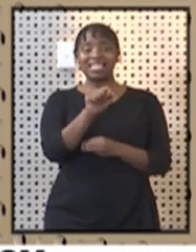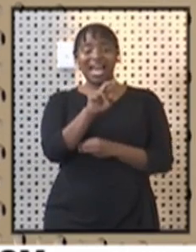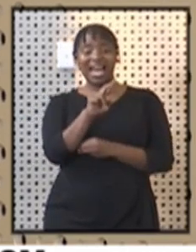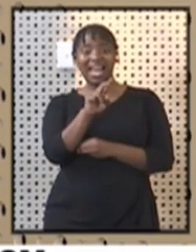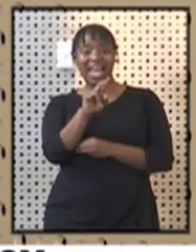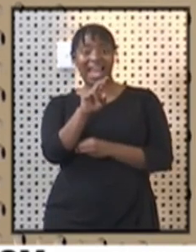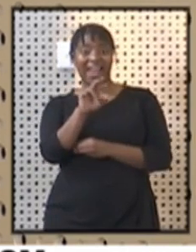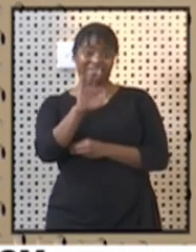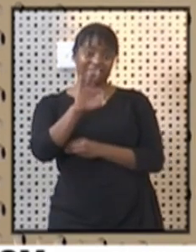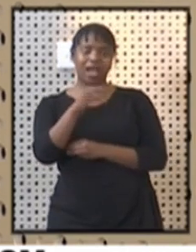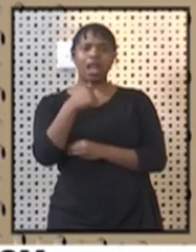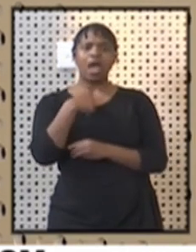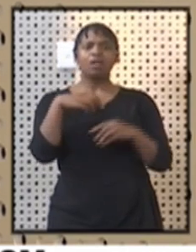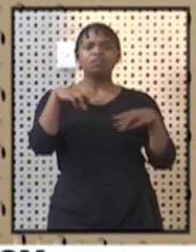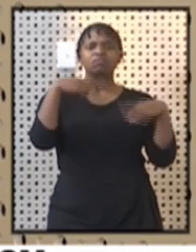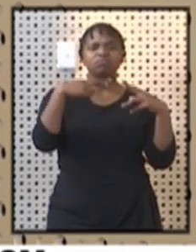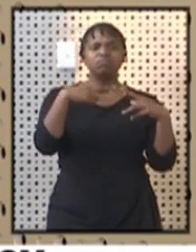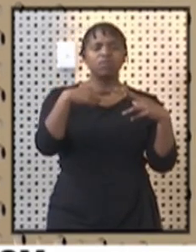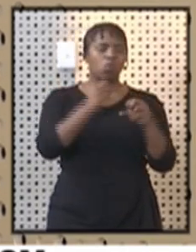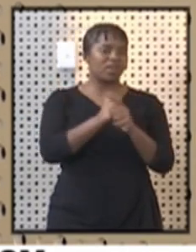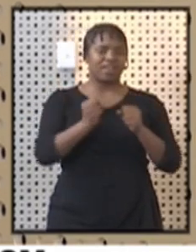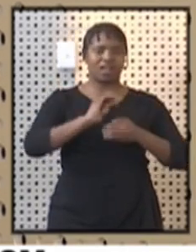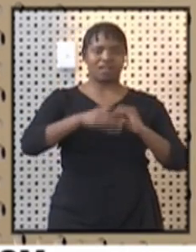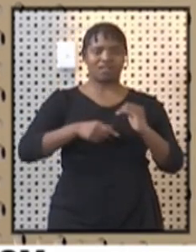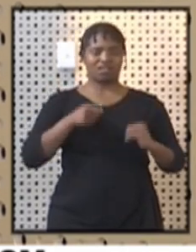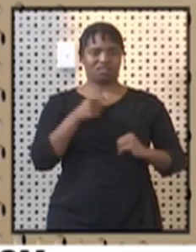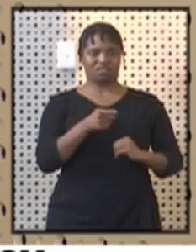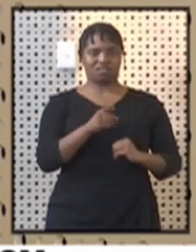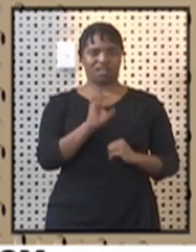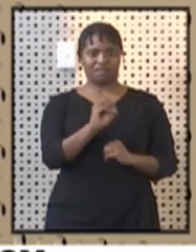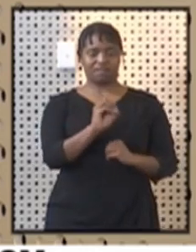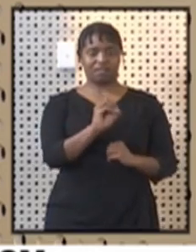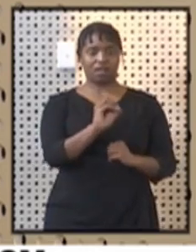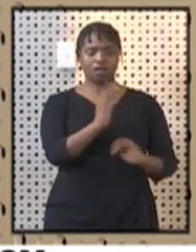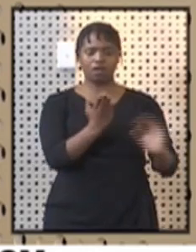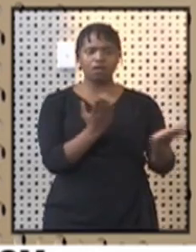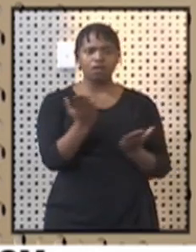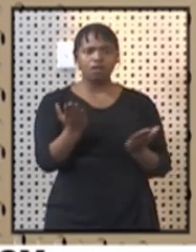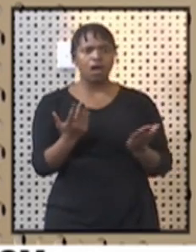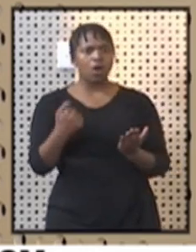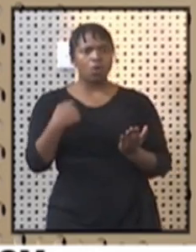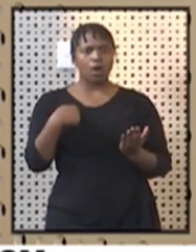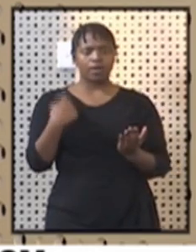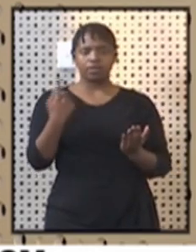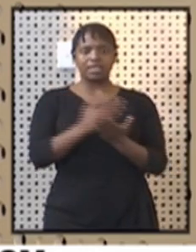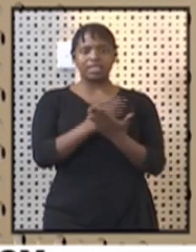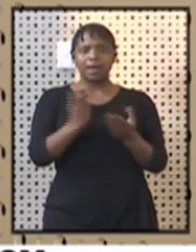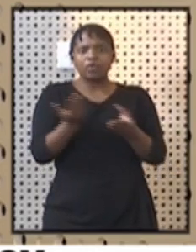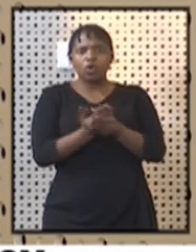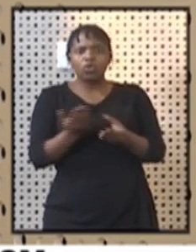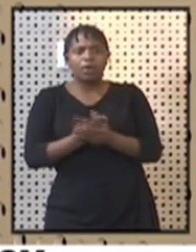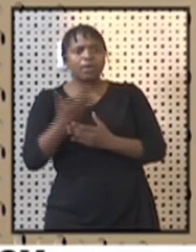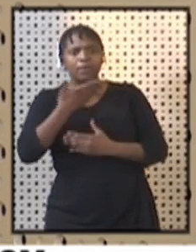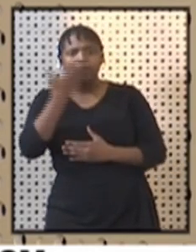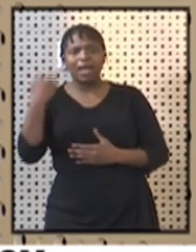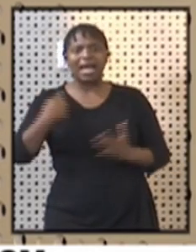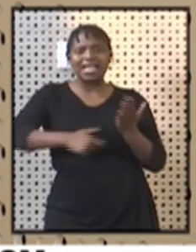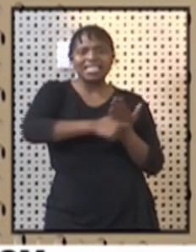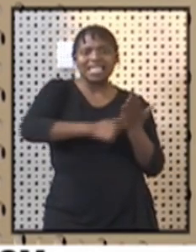like franchising restaurants, we didn't cover this. Applications with outstanding mandatory documents such as valid tax